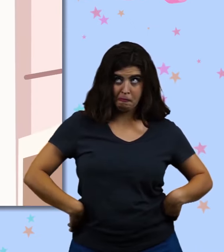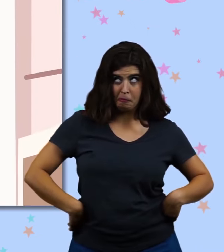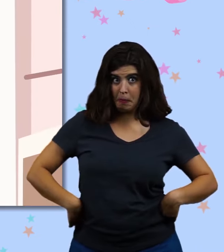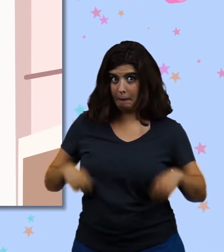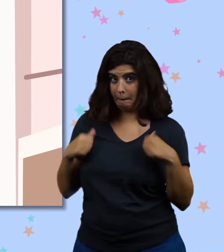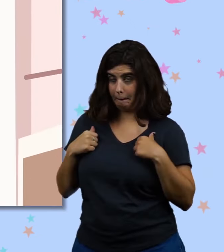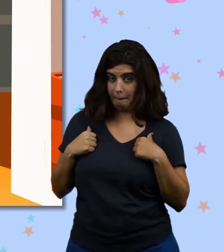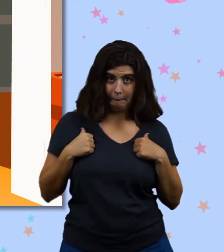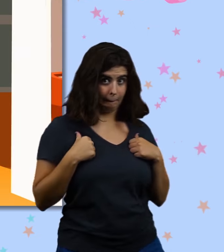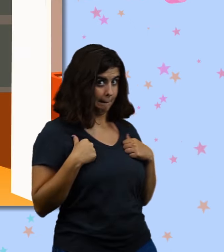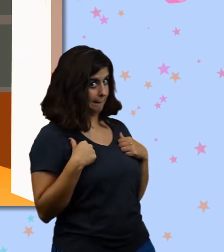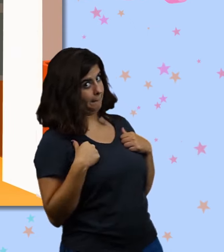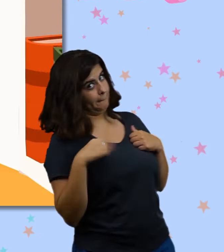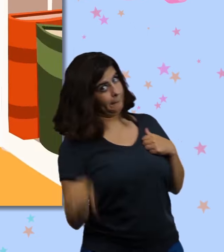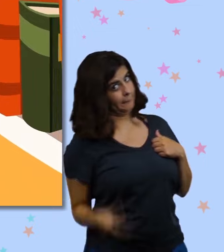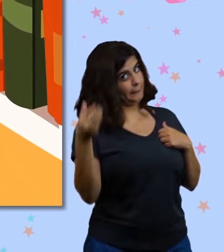Hmm.